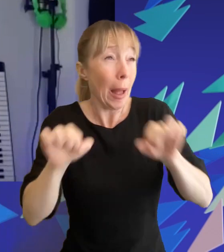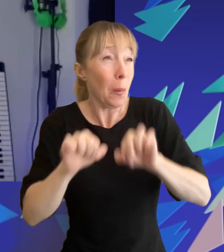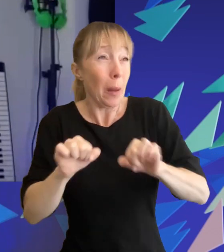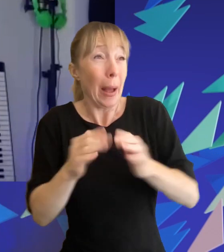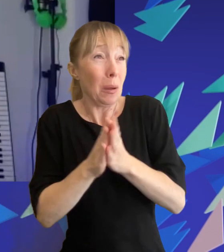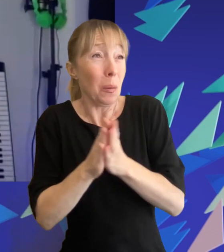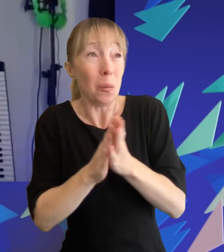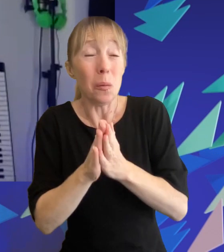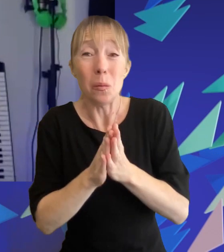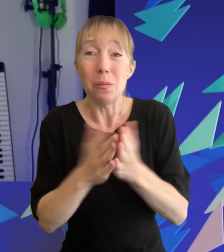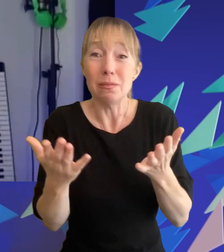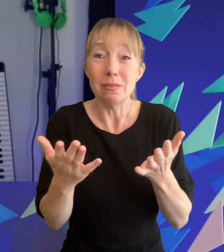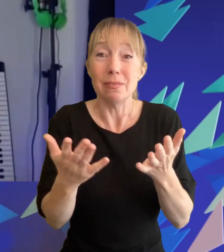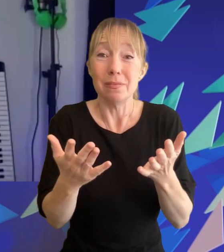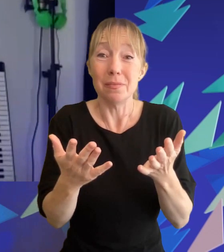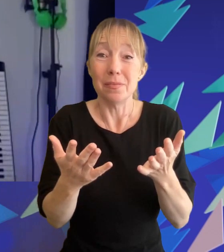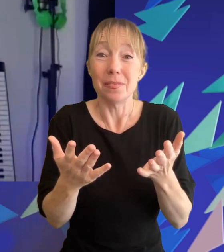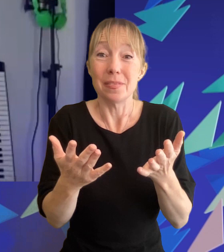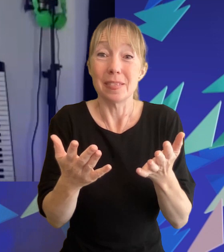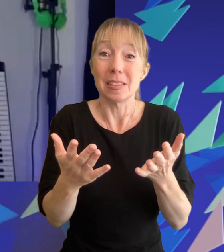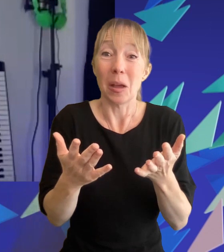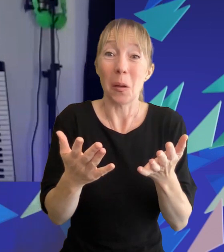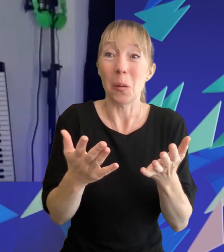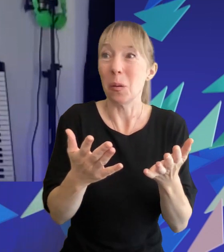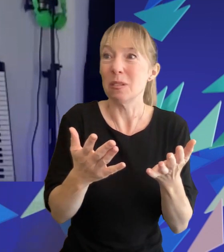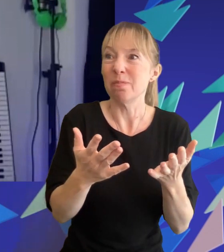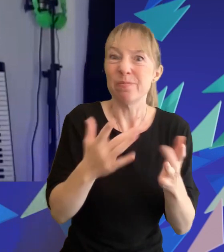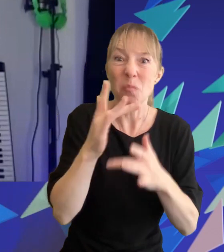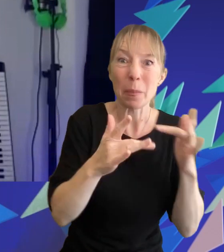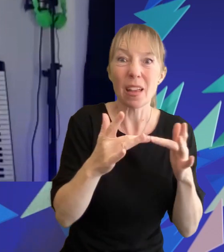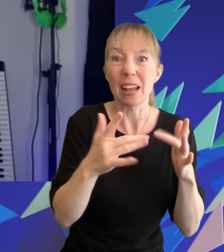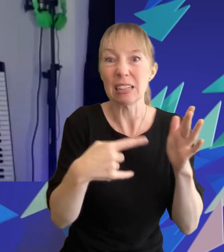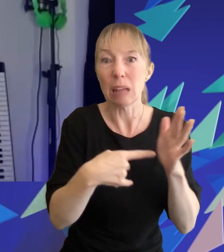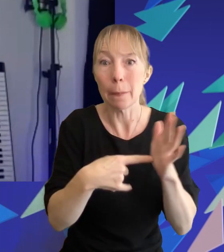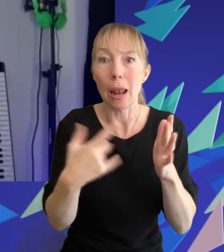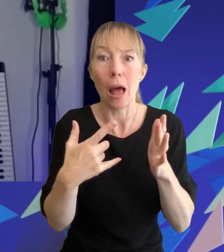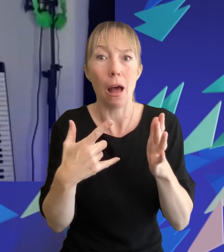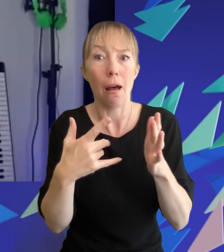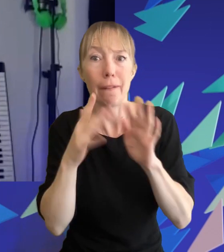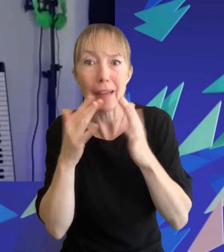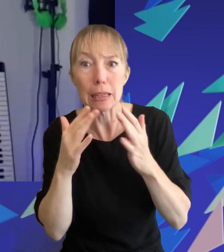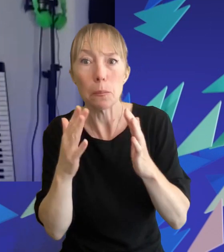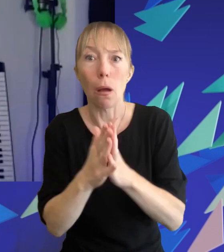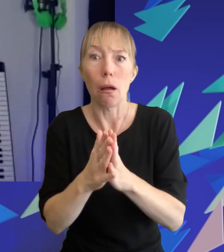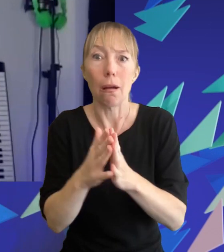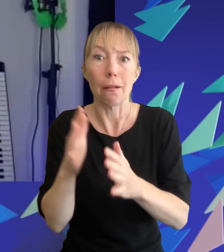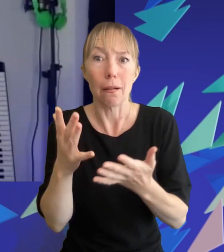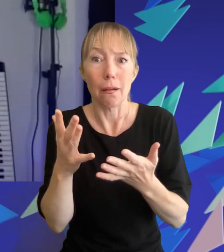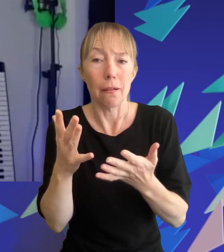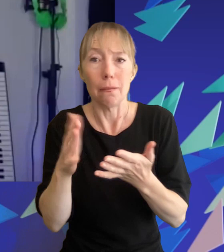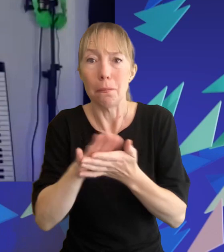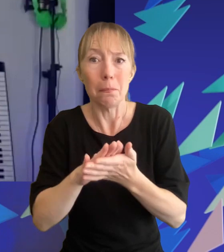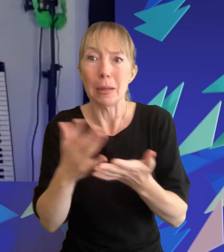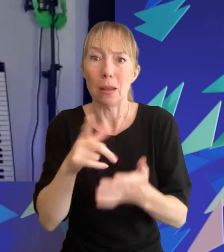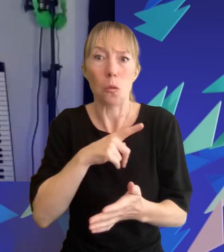it um so i think that sites like tumblr youtube and facebook were a huge reason why um hunger